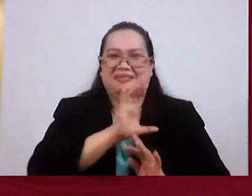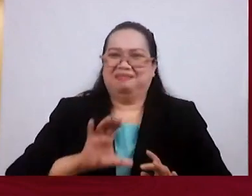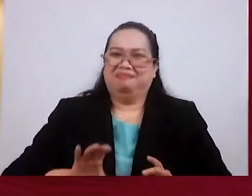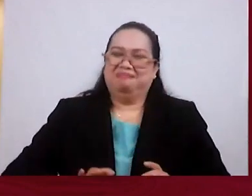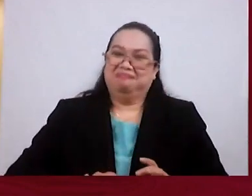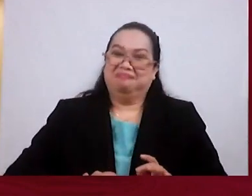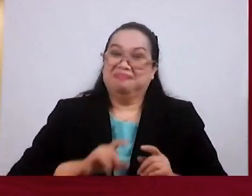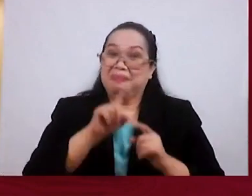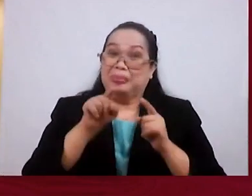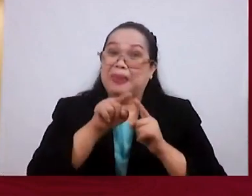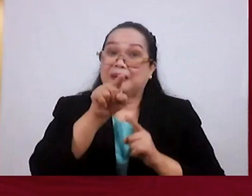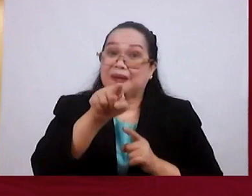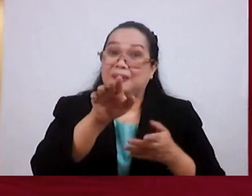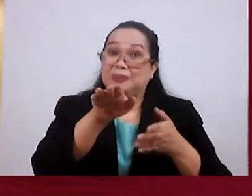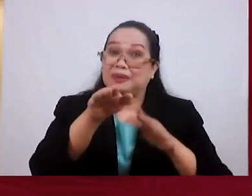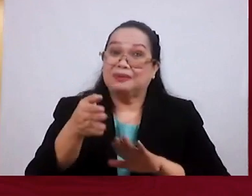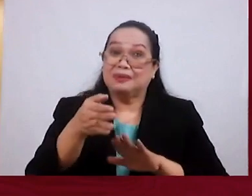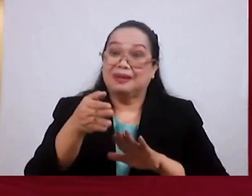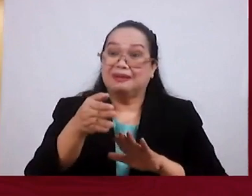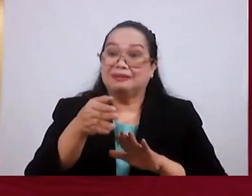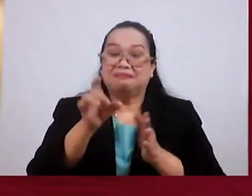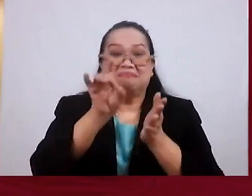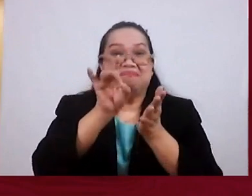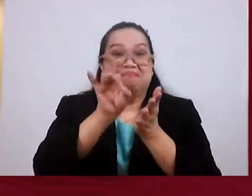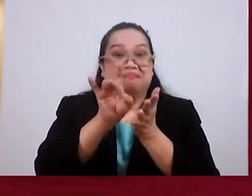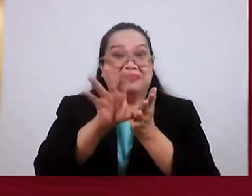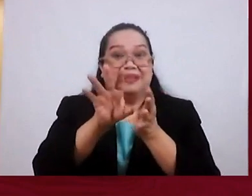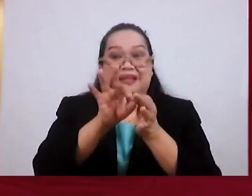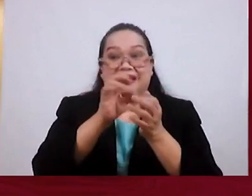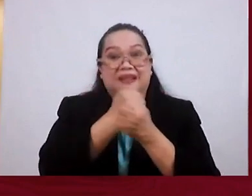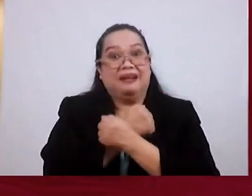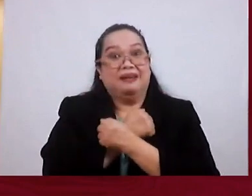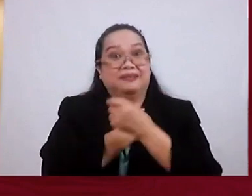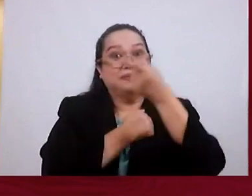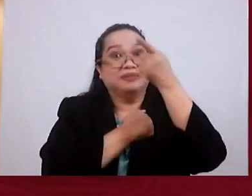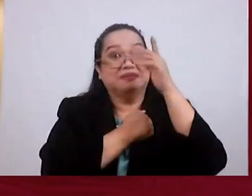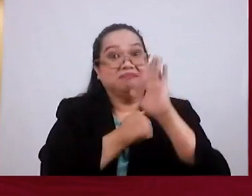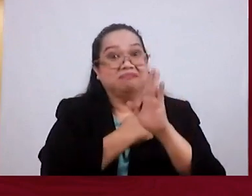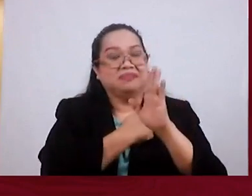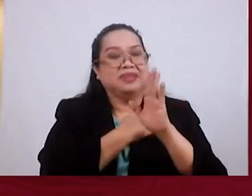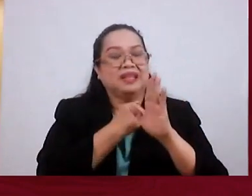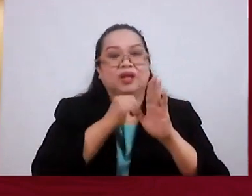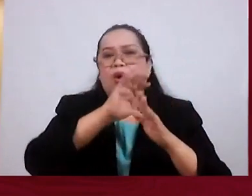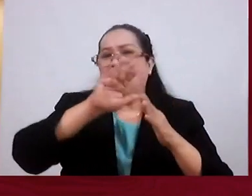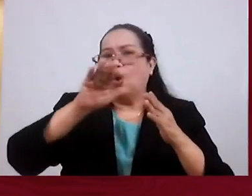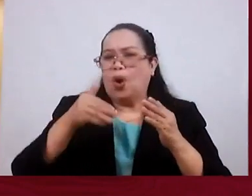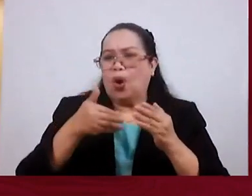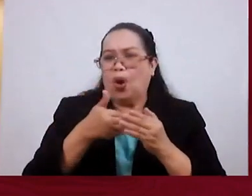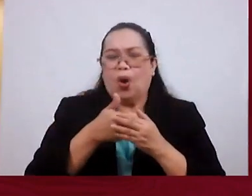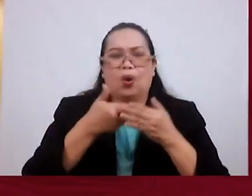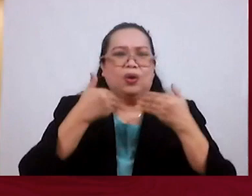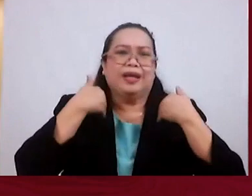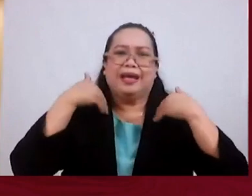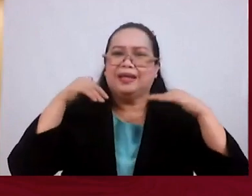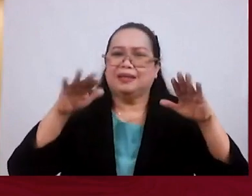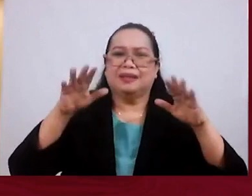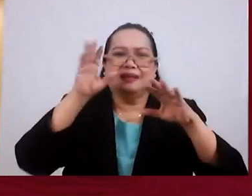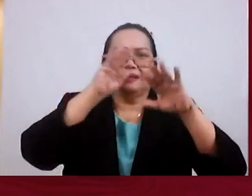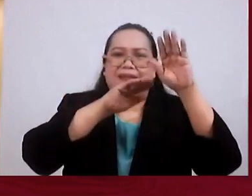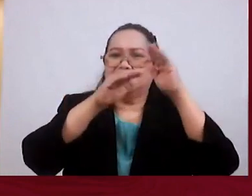And when you die Rejecting the love Of God Not all the angels In heaven